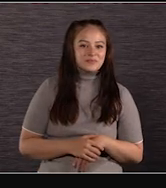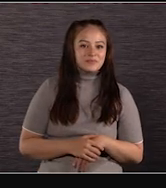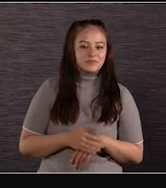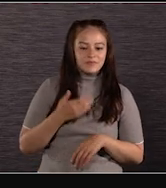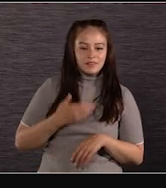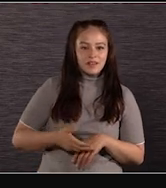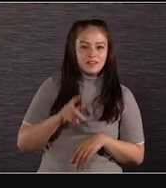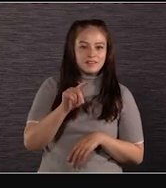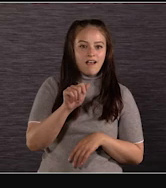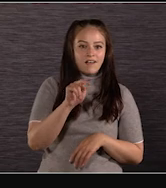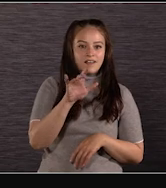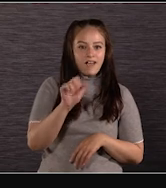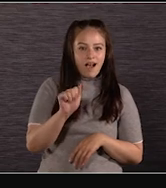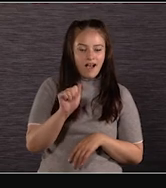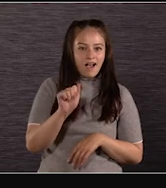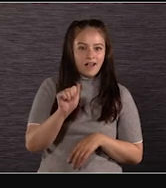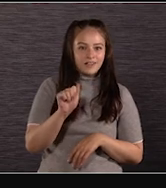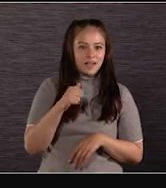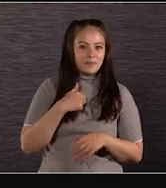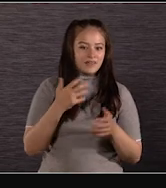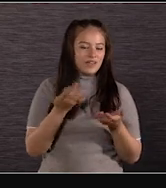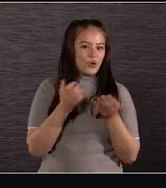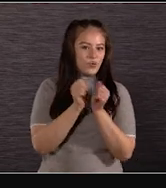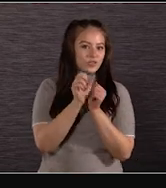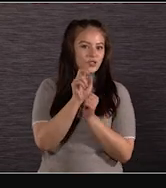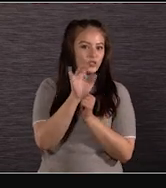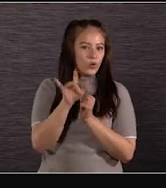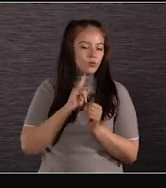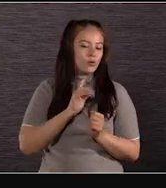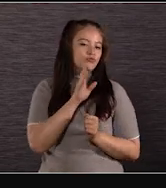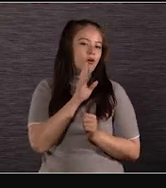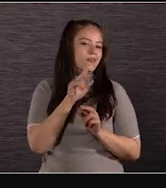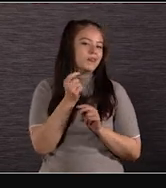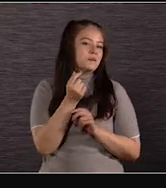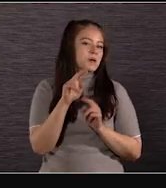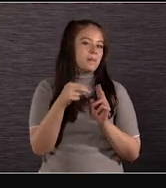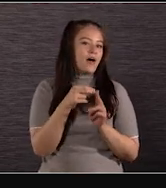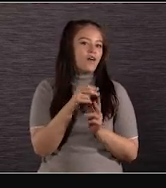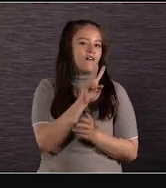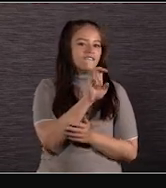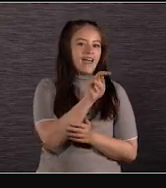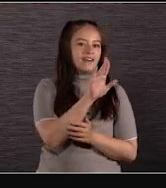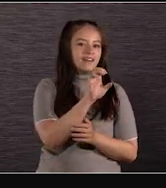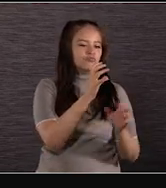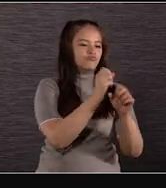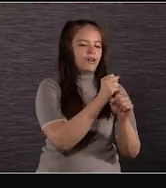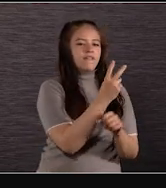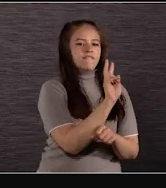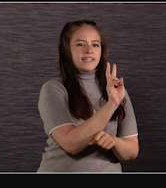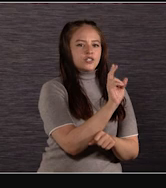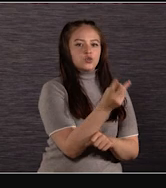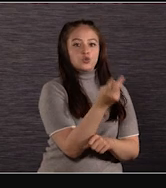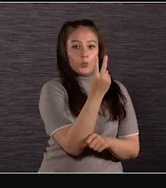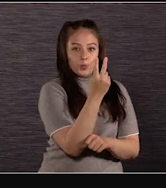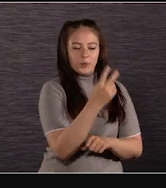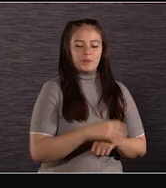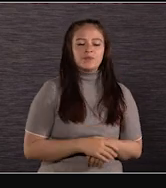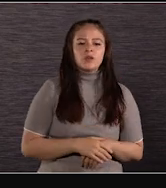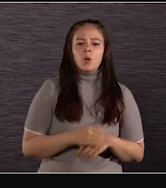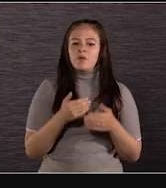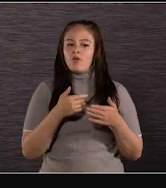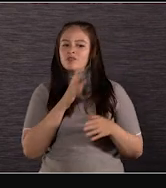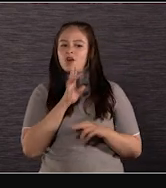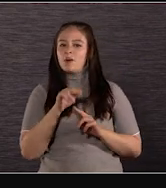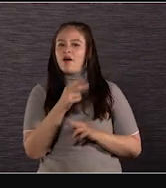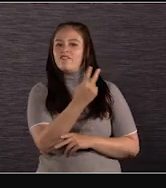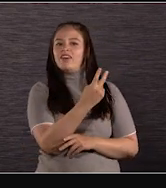I'm Tanya Lyon. I'm here with Sony. We're going to talk a little bit about the Venice 2. But before we do that, let's